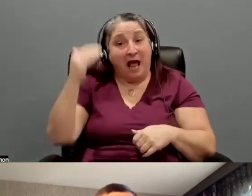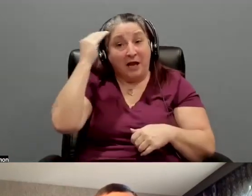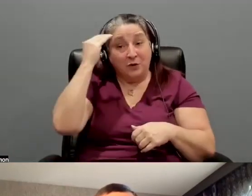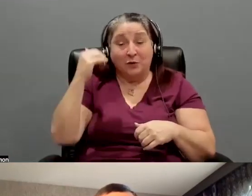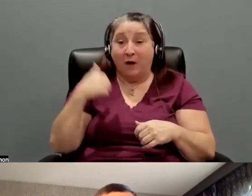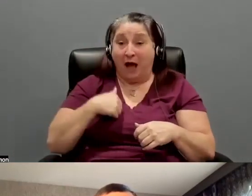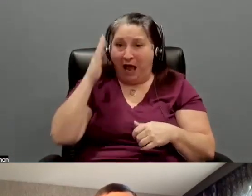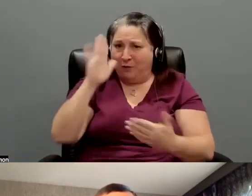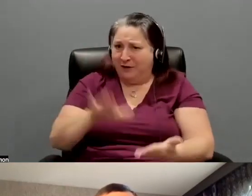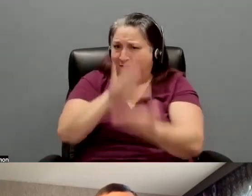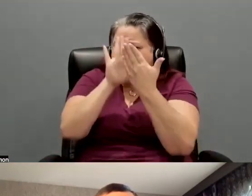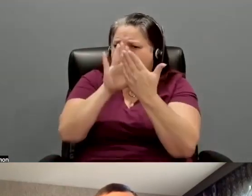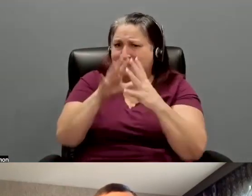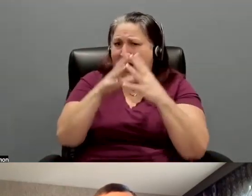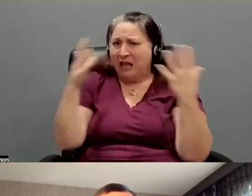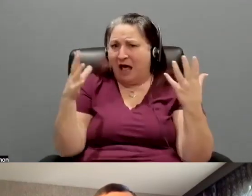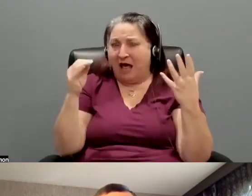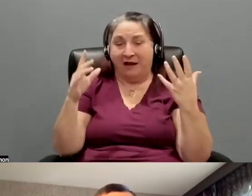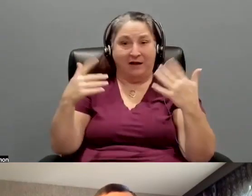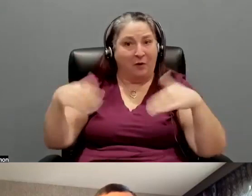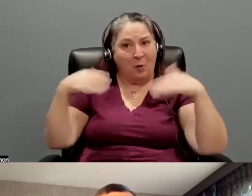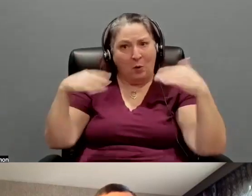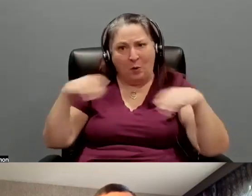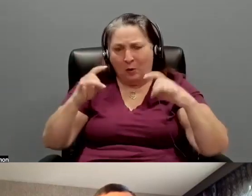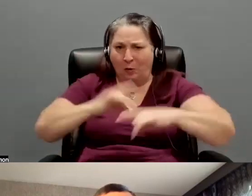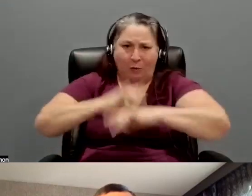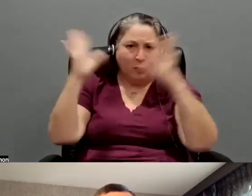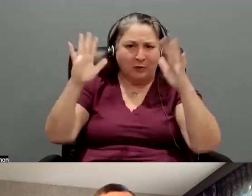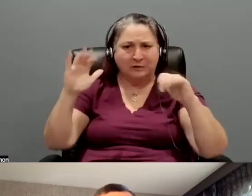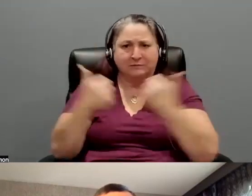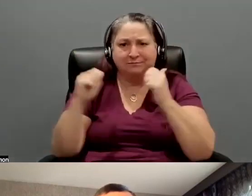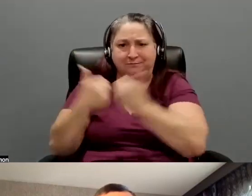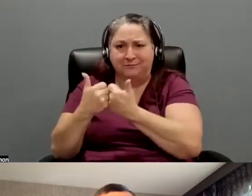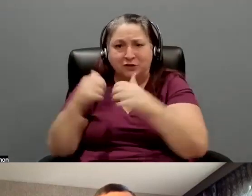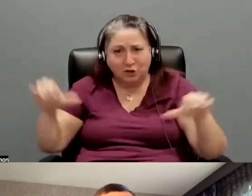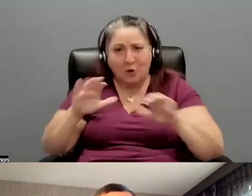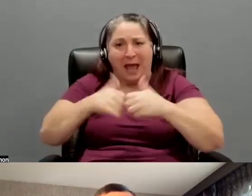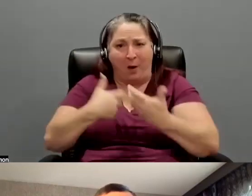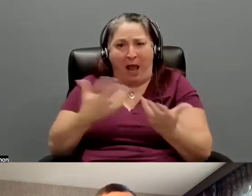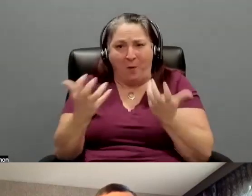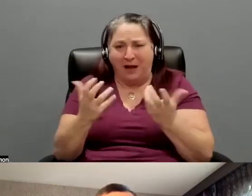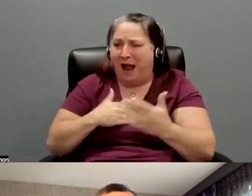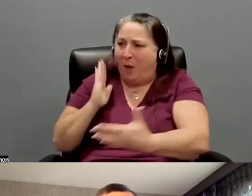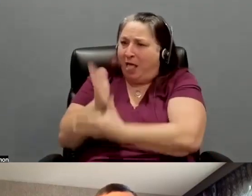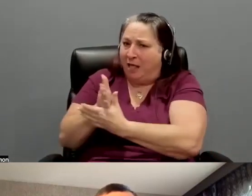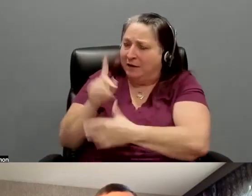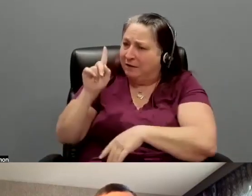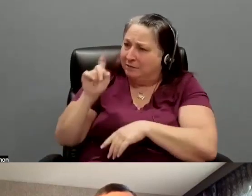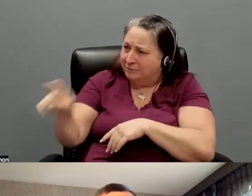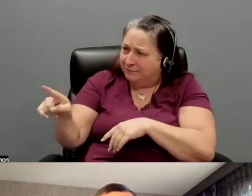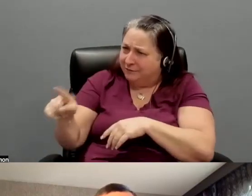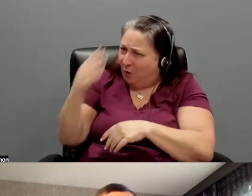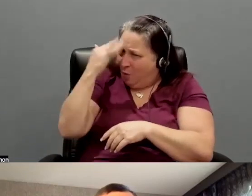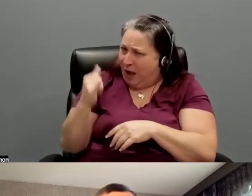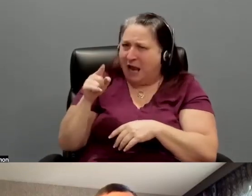to face a lot of insurmountable roadblocks to do it the way I wanted to do it. Now, I'm going to insert here. Why did